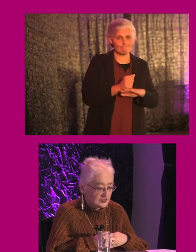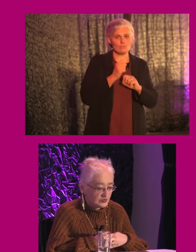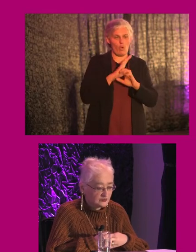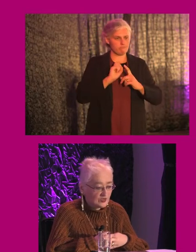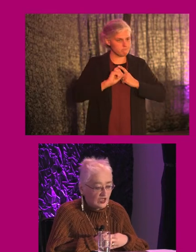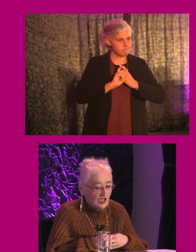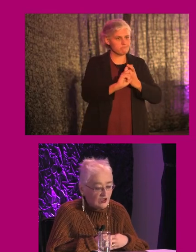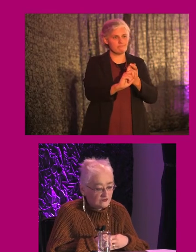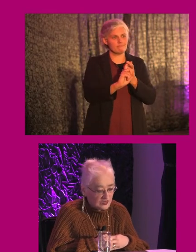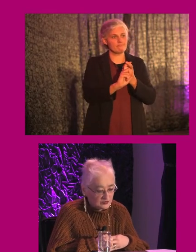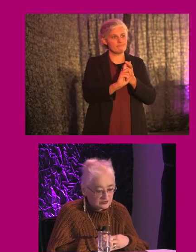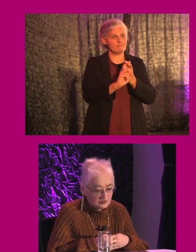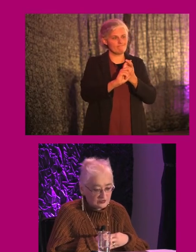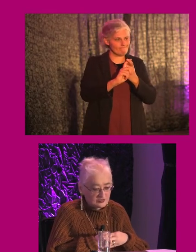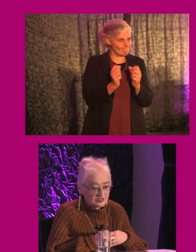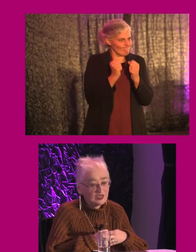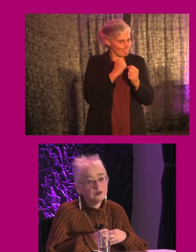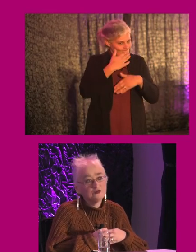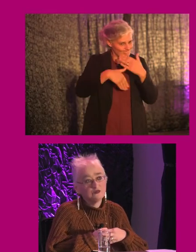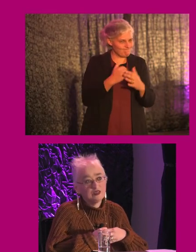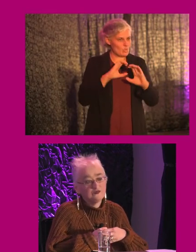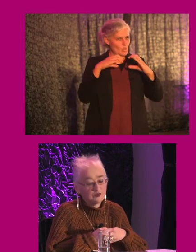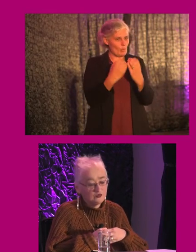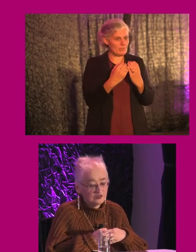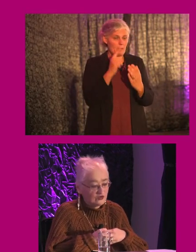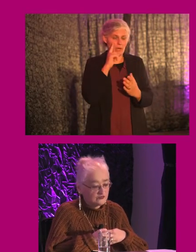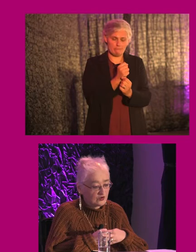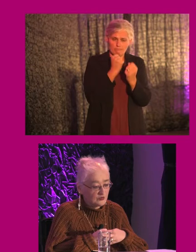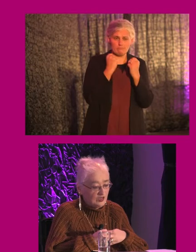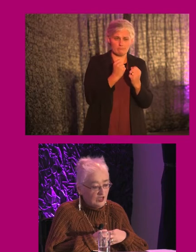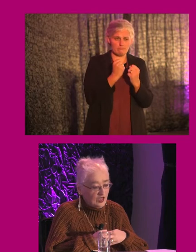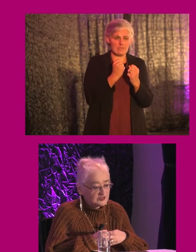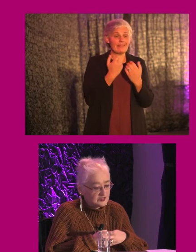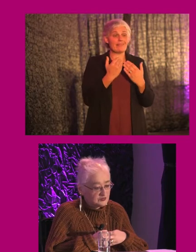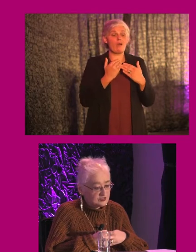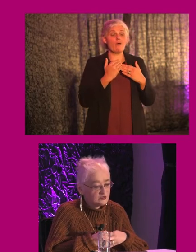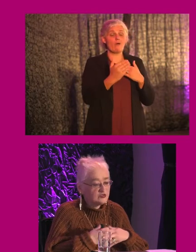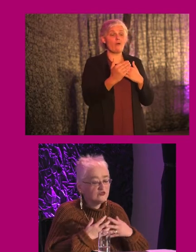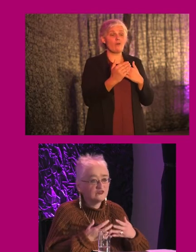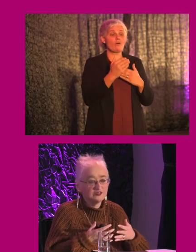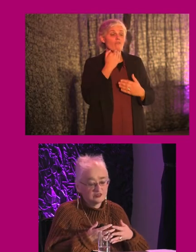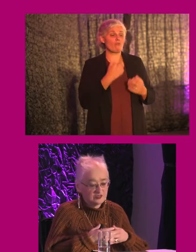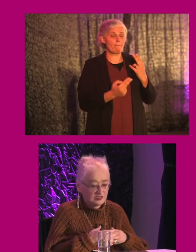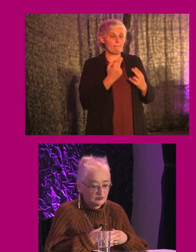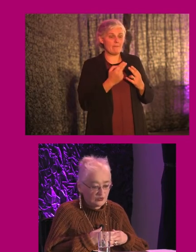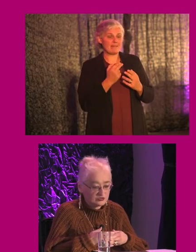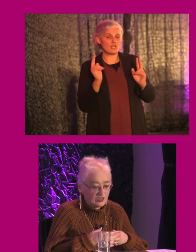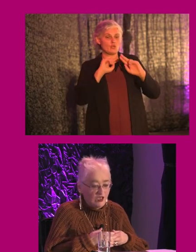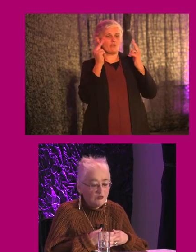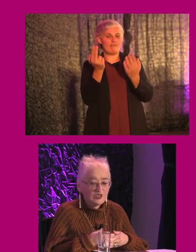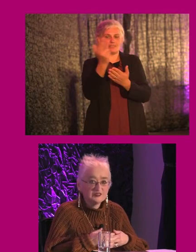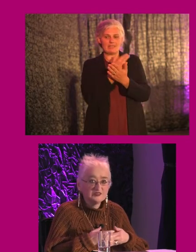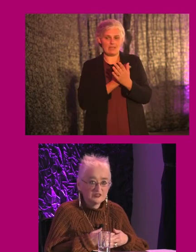sustainable, vibrant communities. And I believe that moving on from accessibility to a universal design approach